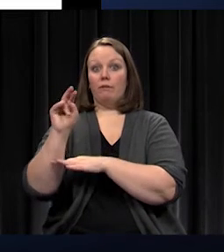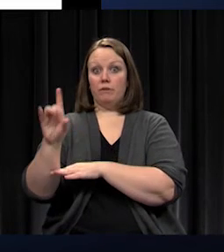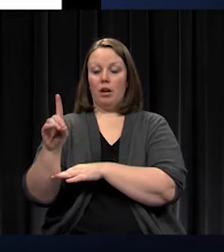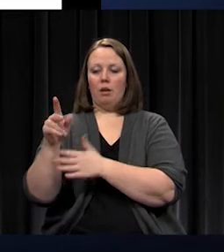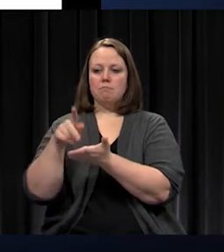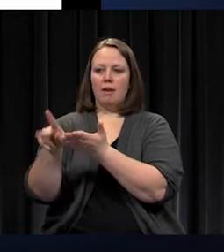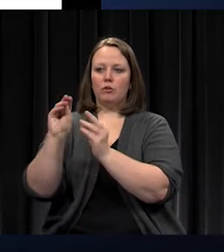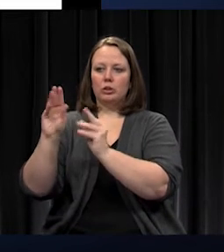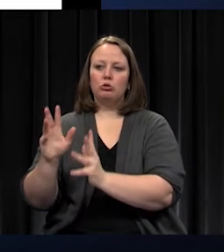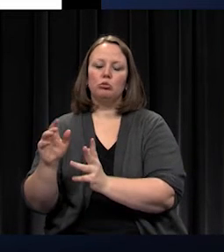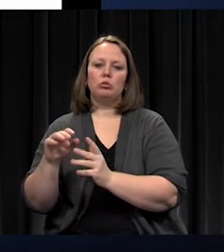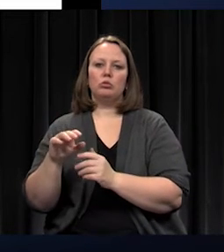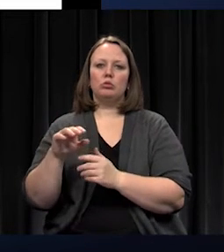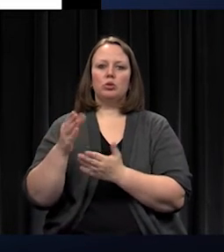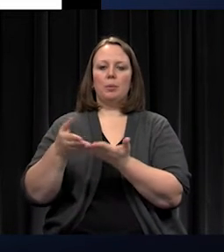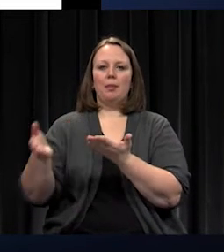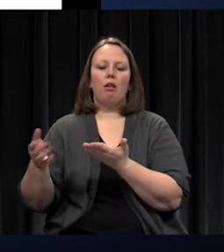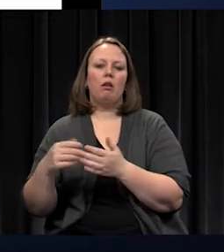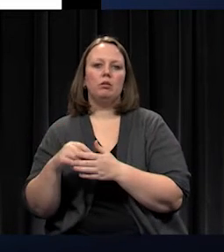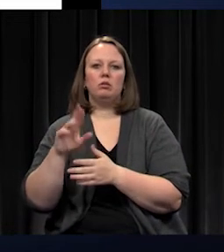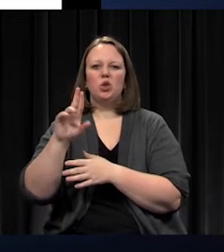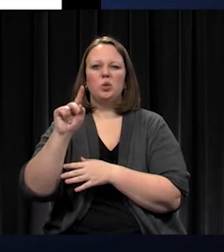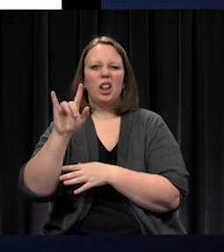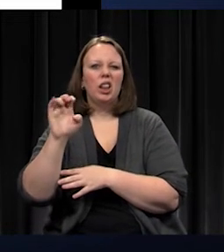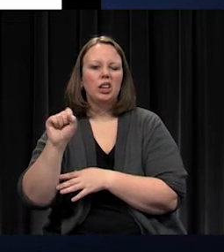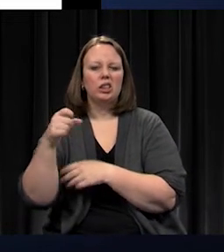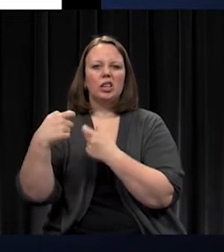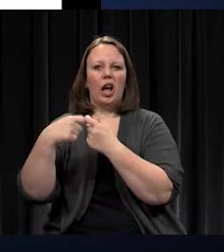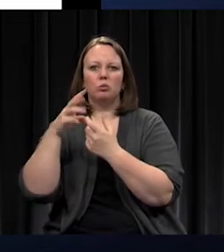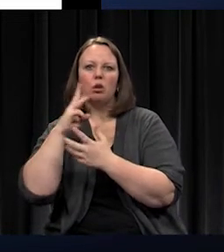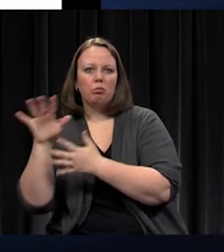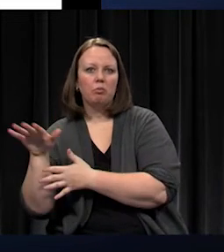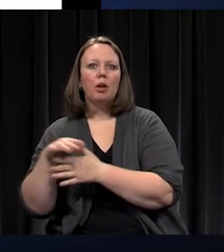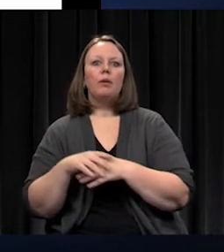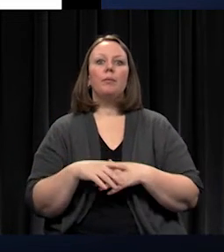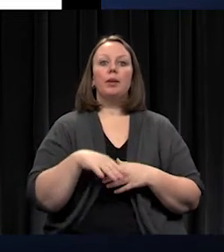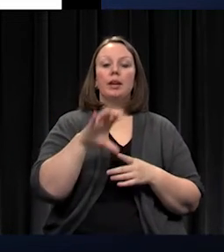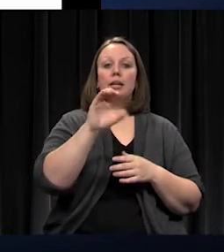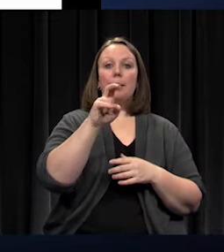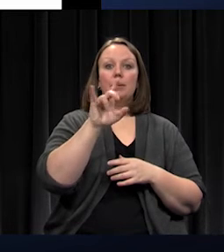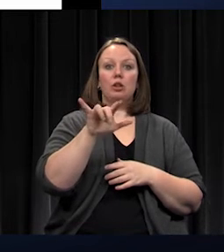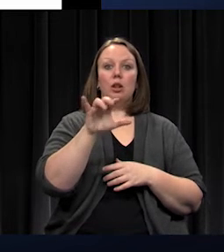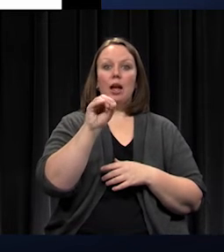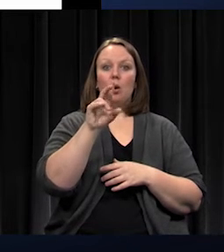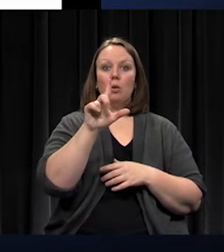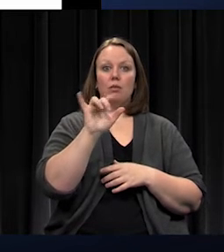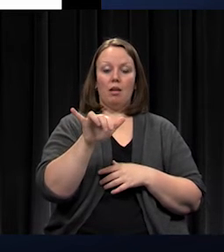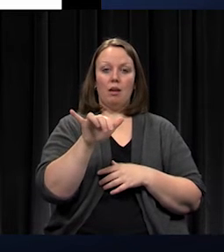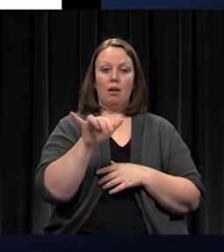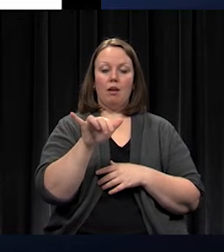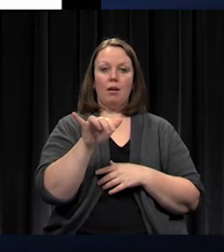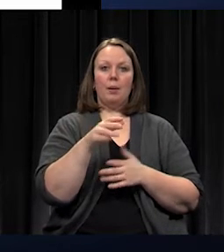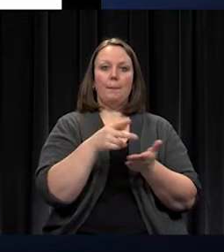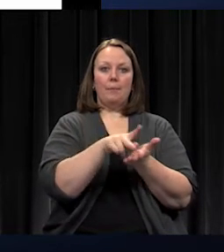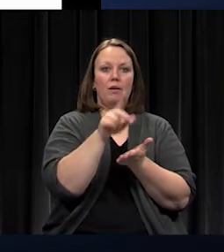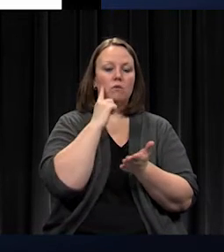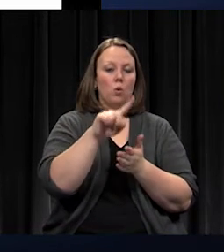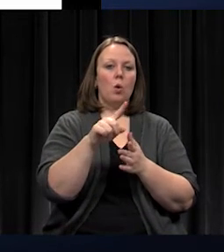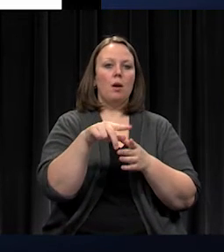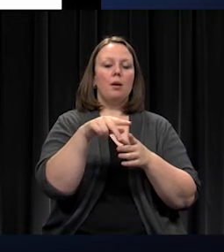supplies, utilities. The capital outlay were to flow to a silo that handled our maintenance and our technology and our equipment.